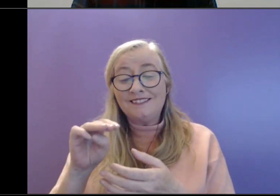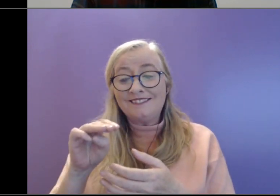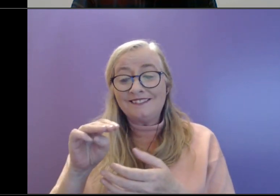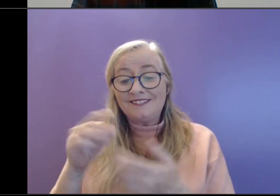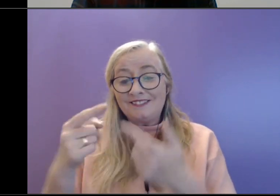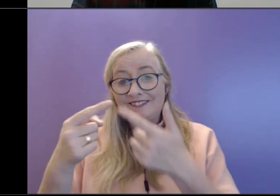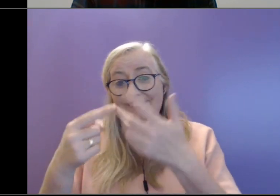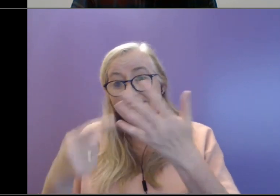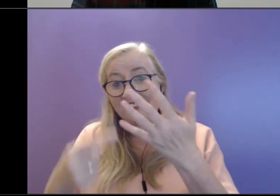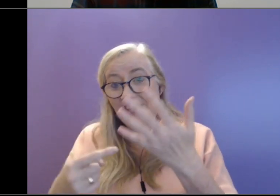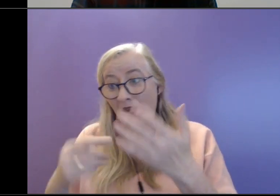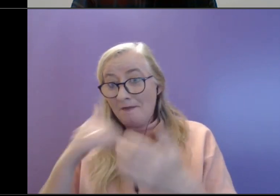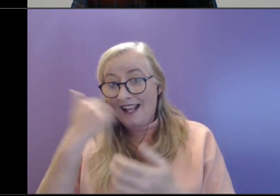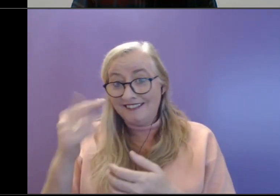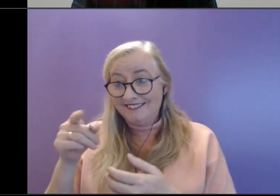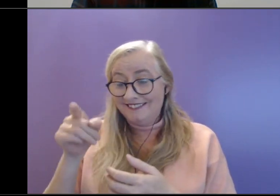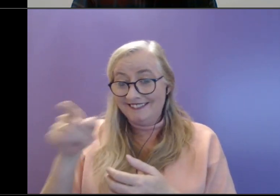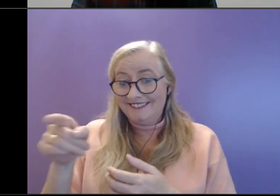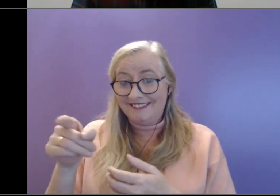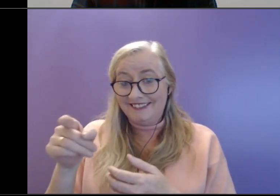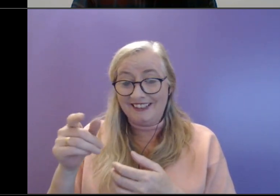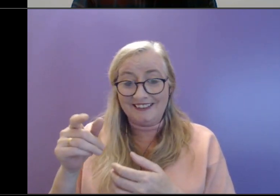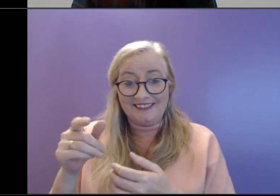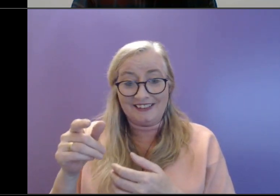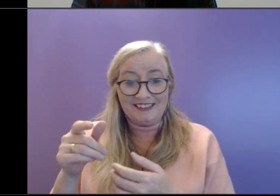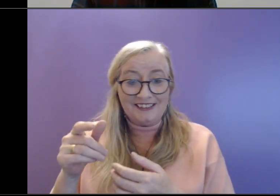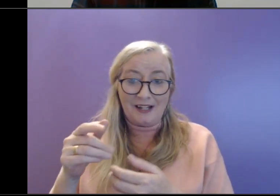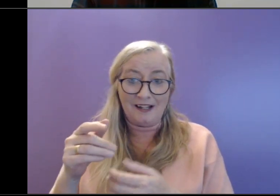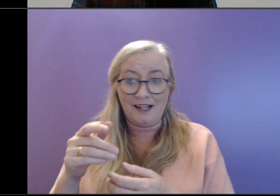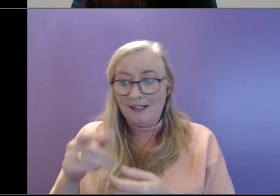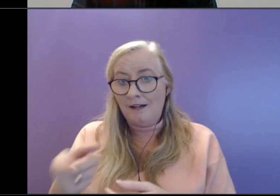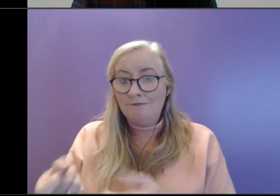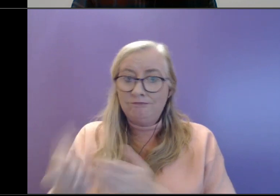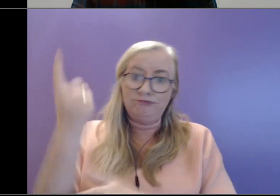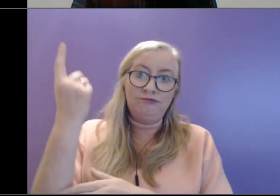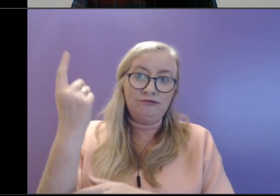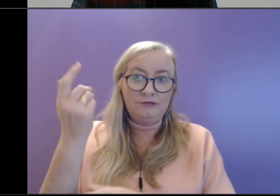presenting kind of maybe problematic situations.